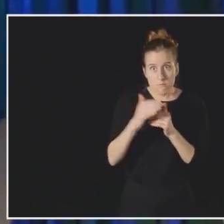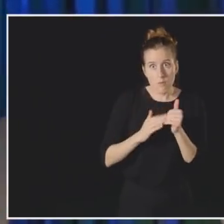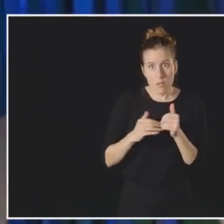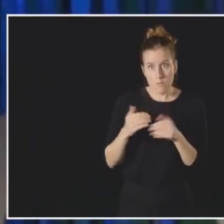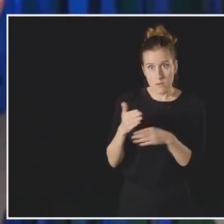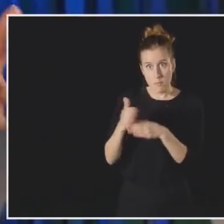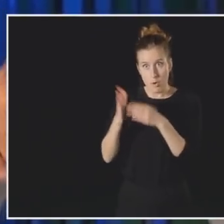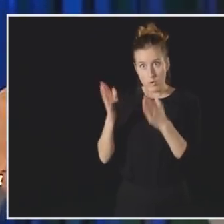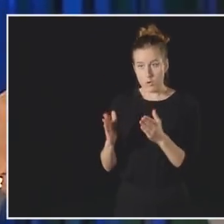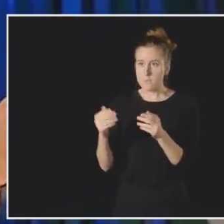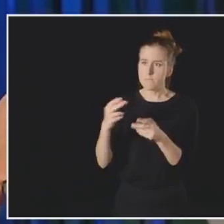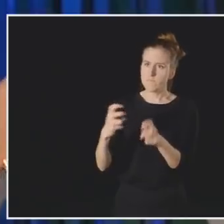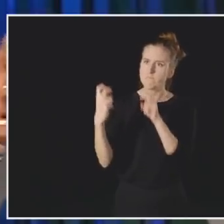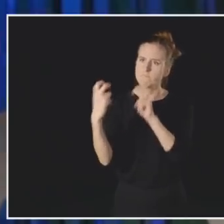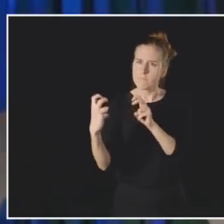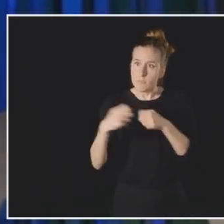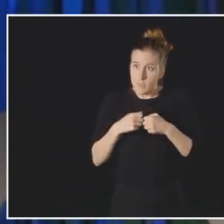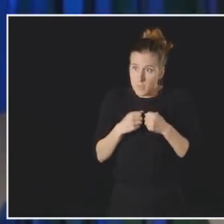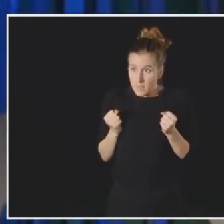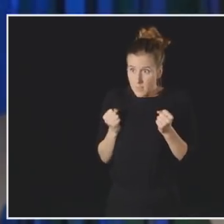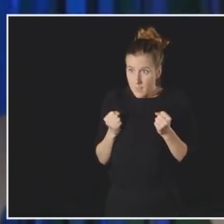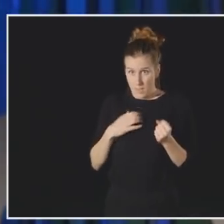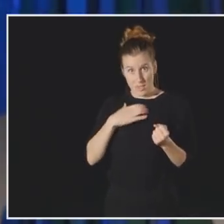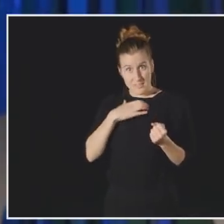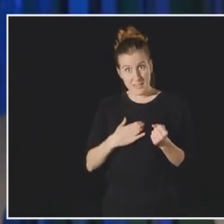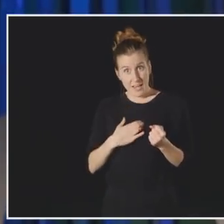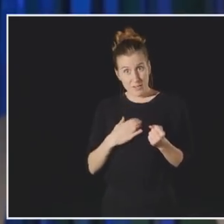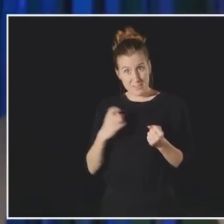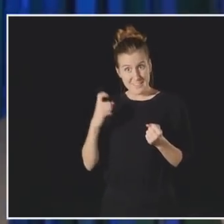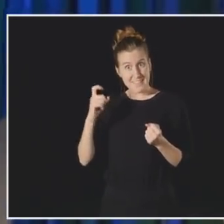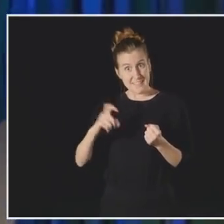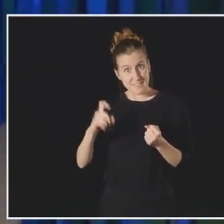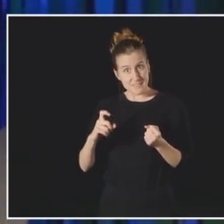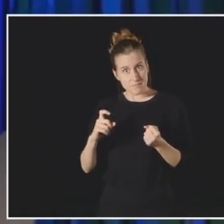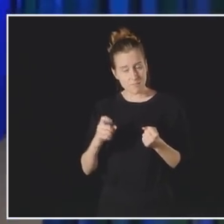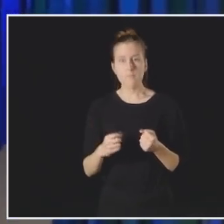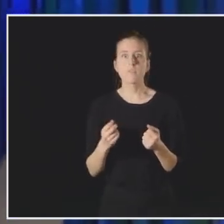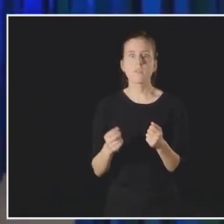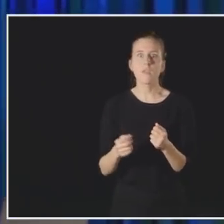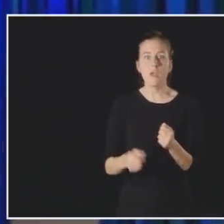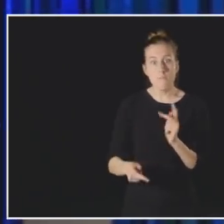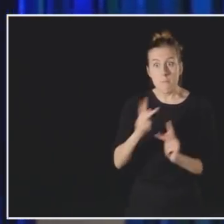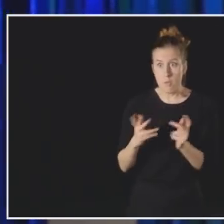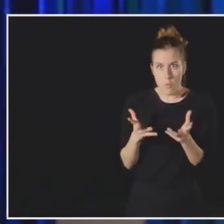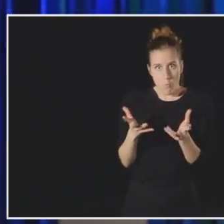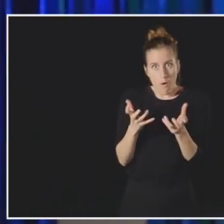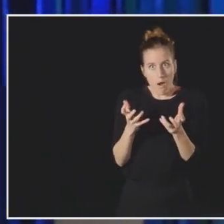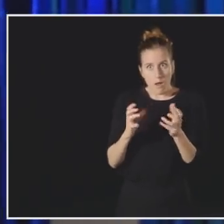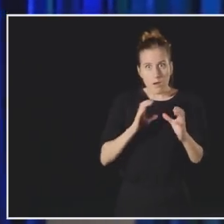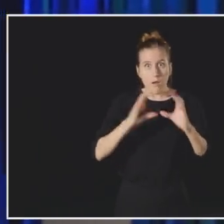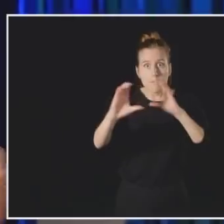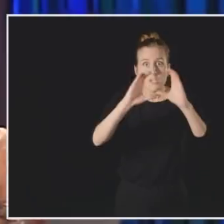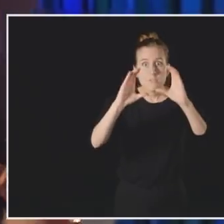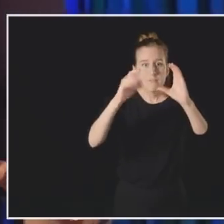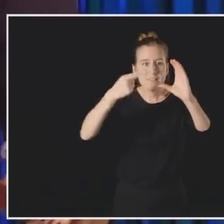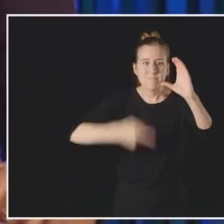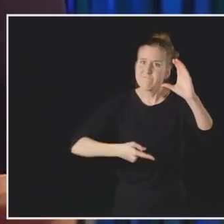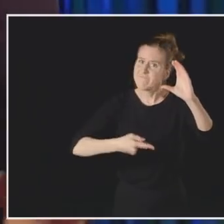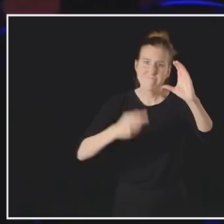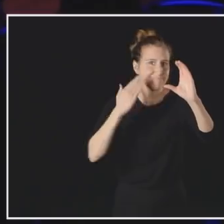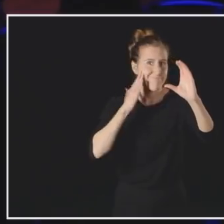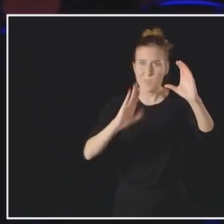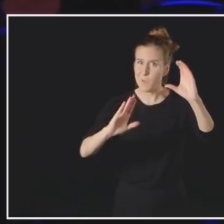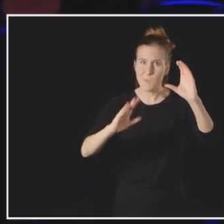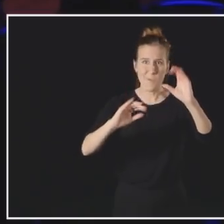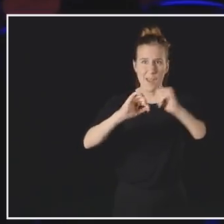disclose our desires and boundaries to our partners. I learned that a lot of people want to have these conversations but don't